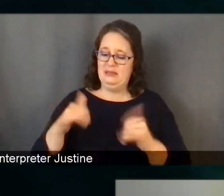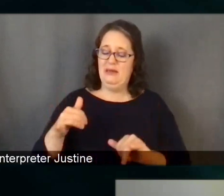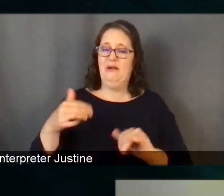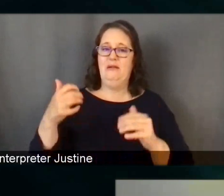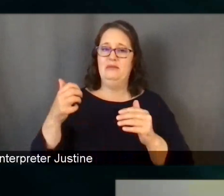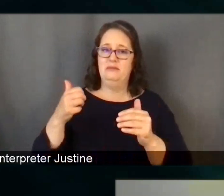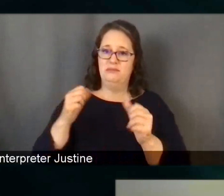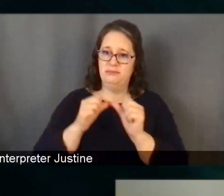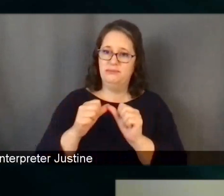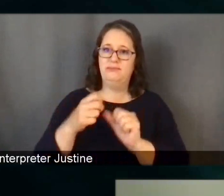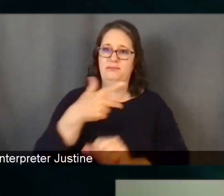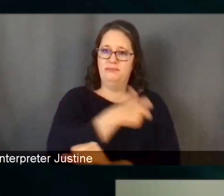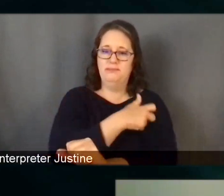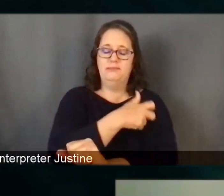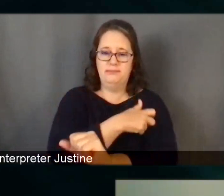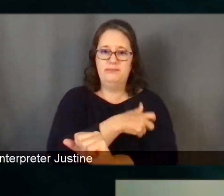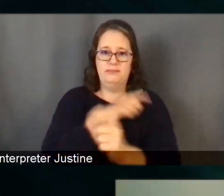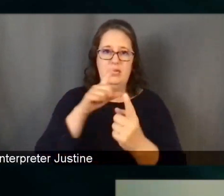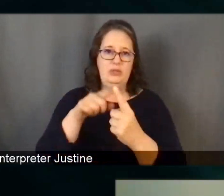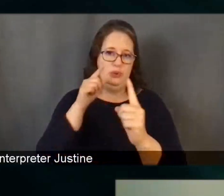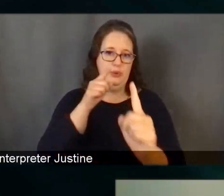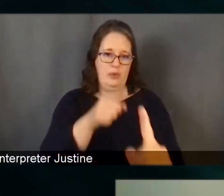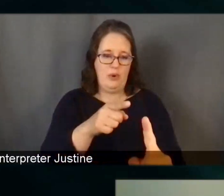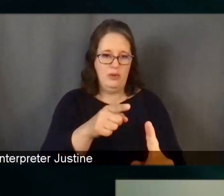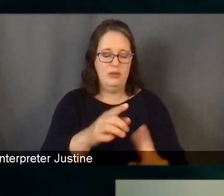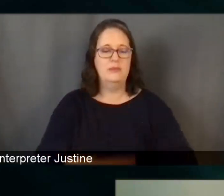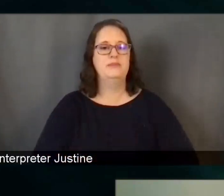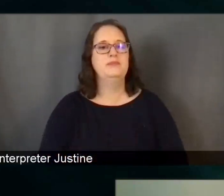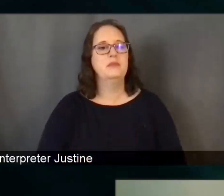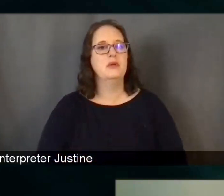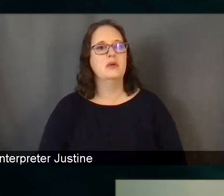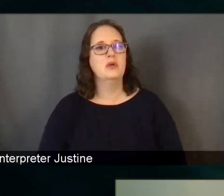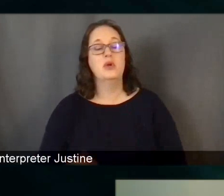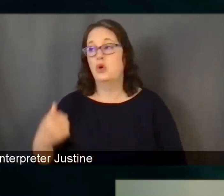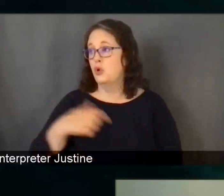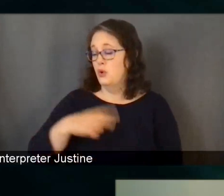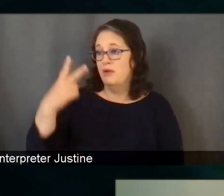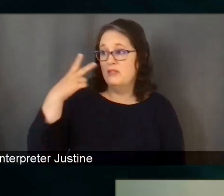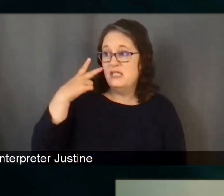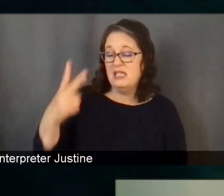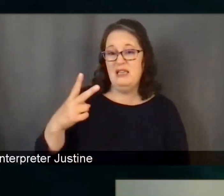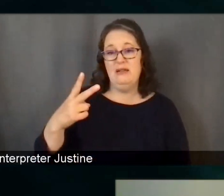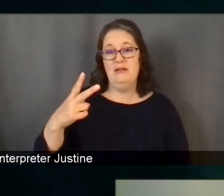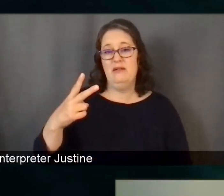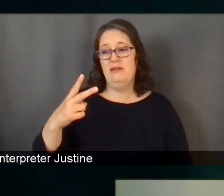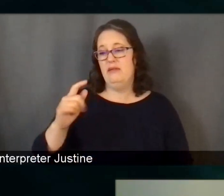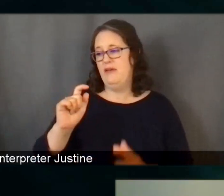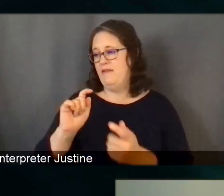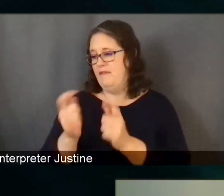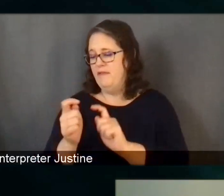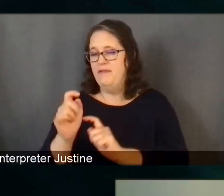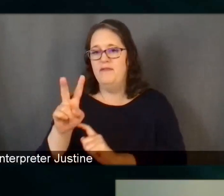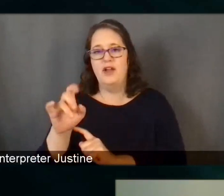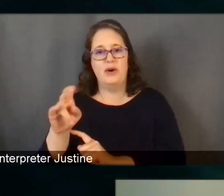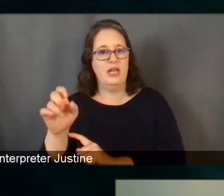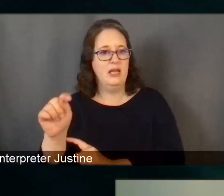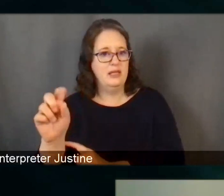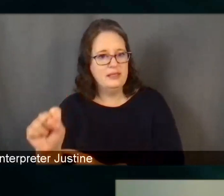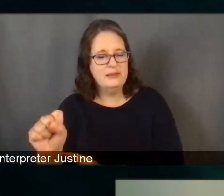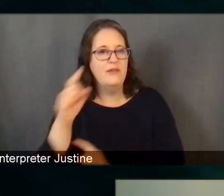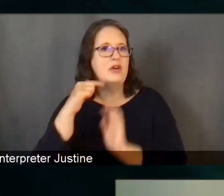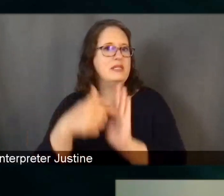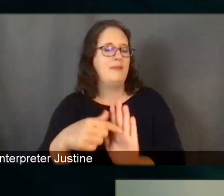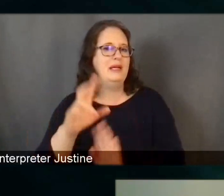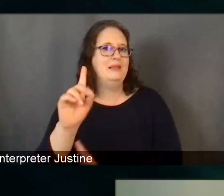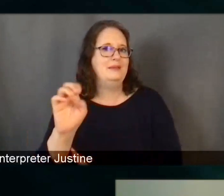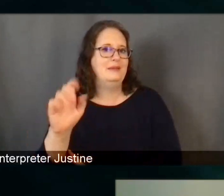with the rise of variants that we've seen with the Delta variant and other variants of interest that appear to be